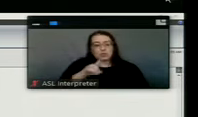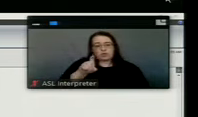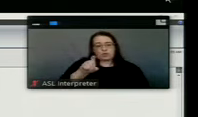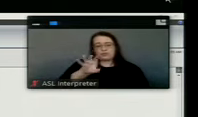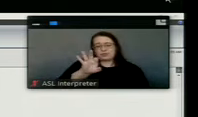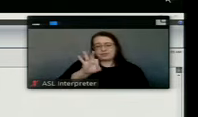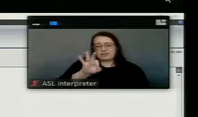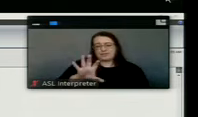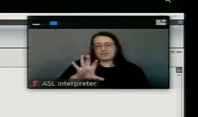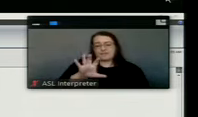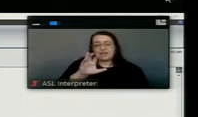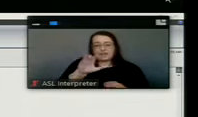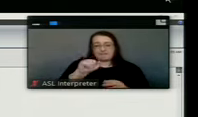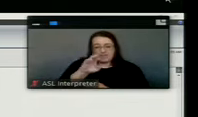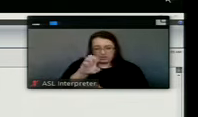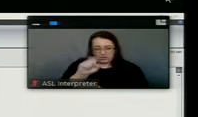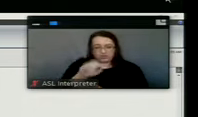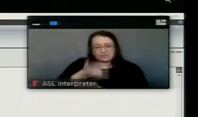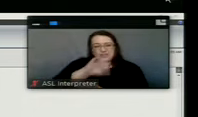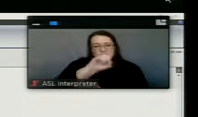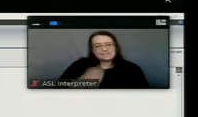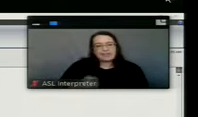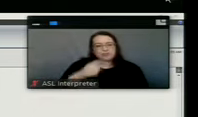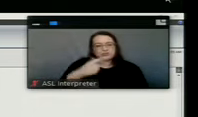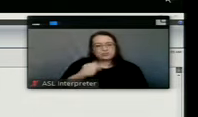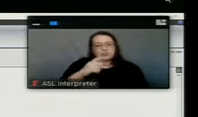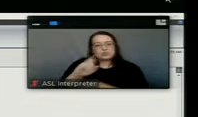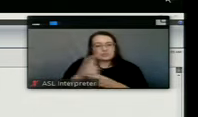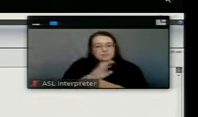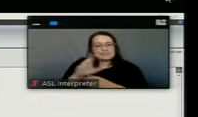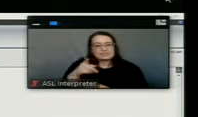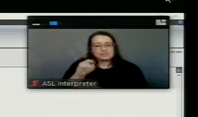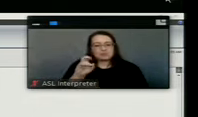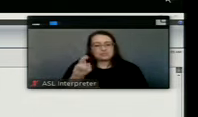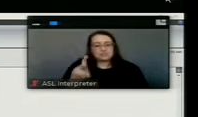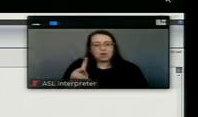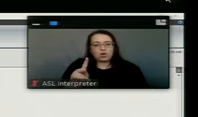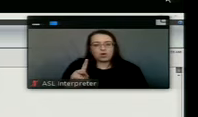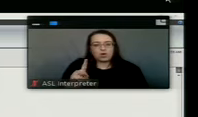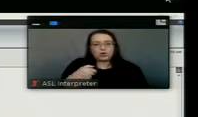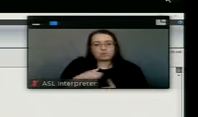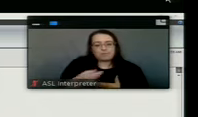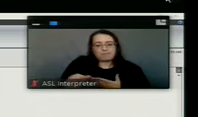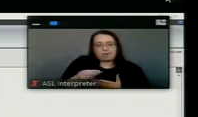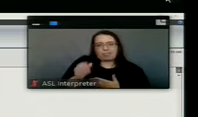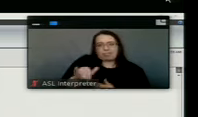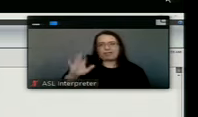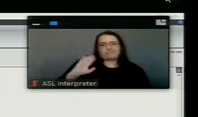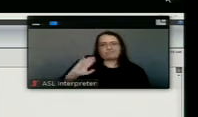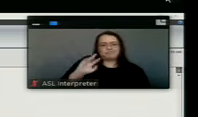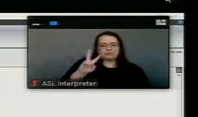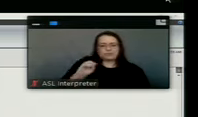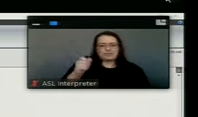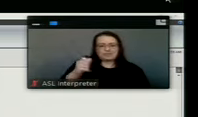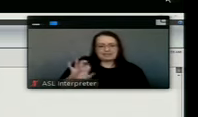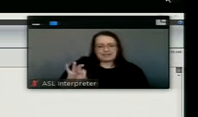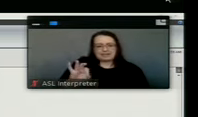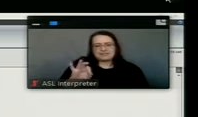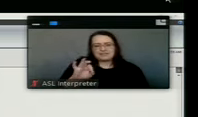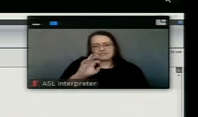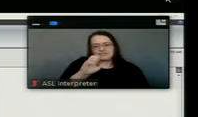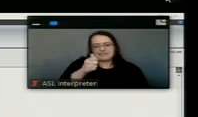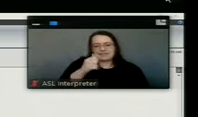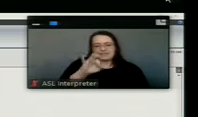acres. This is our South Georgia business park in Randall County. We purchased that land in 2019 at a price of